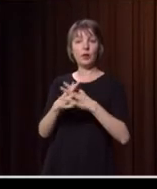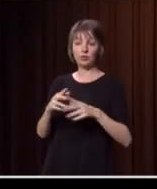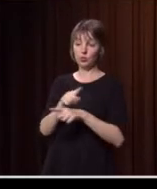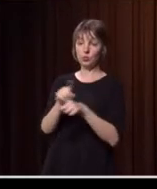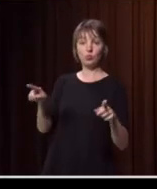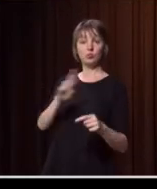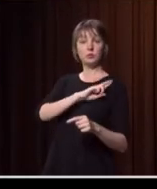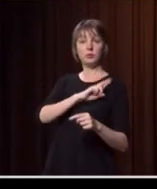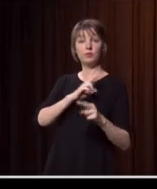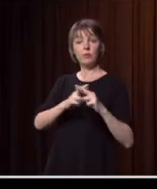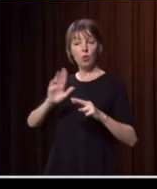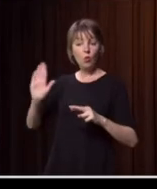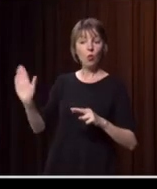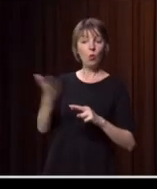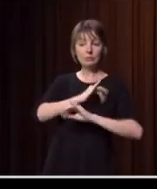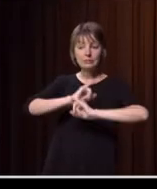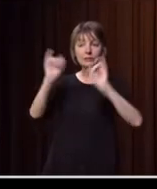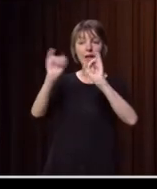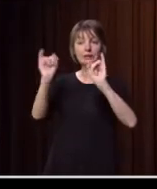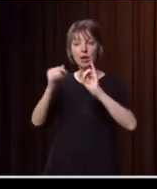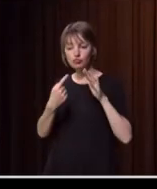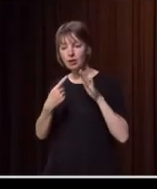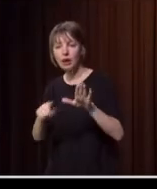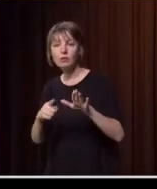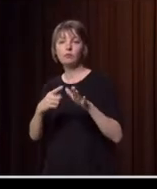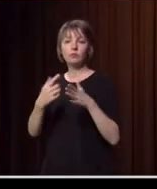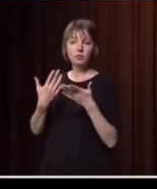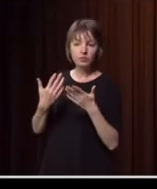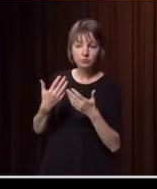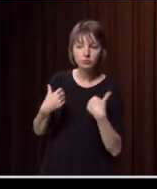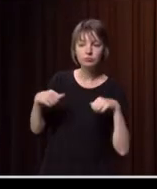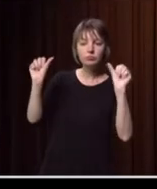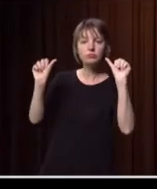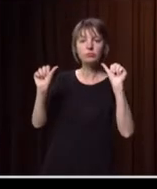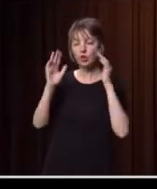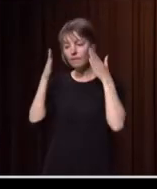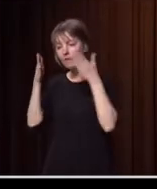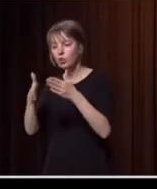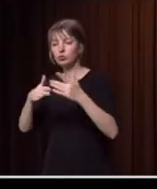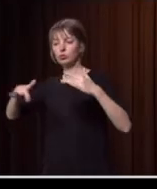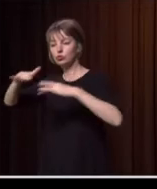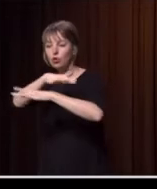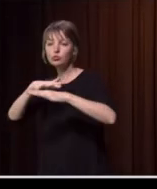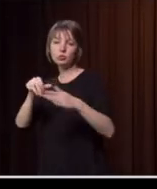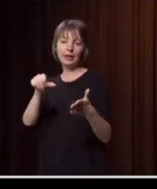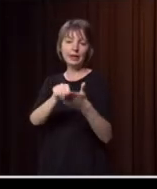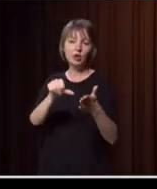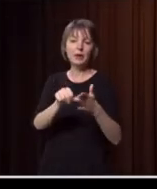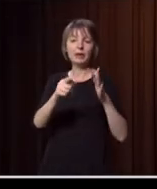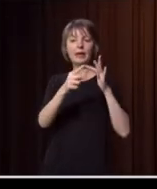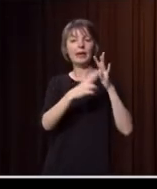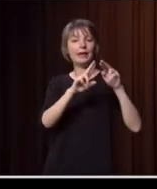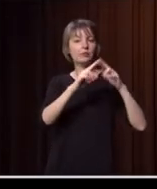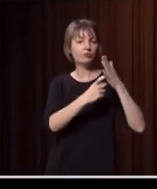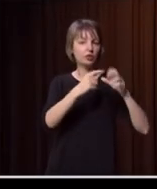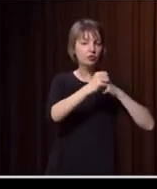aspects of disaster recovery and building community resilience for future disasters. So you have a focus on social, economic, infrastructure and natural